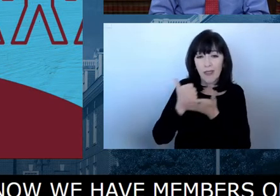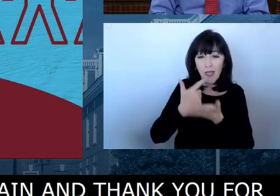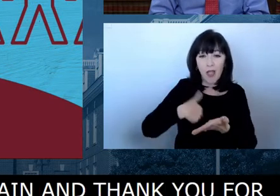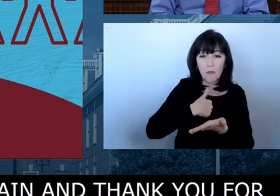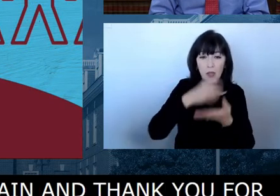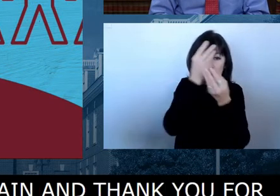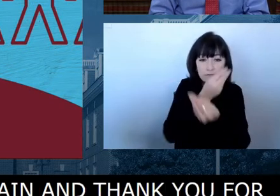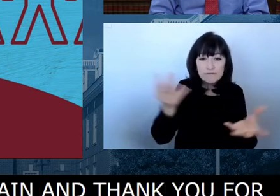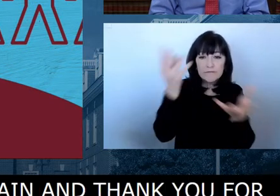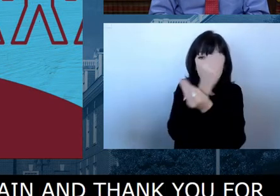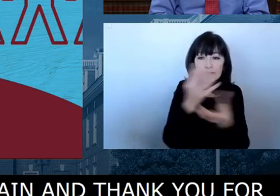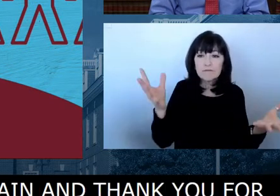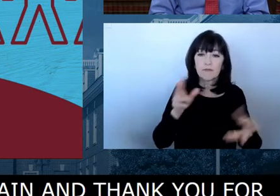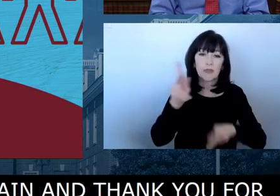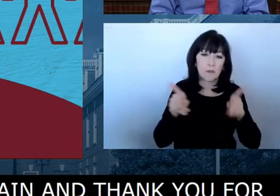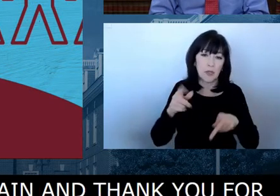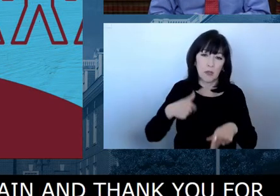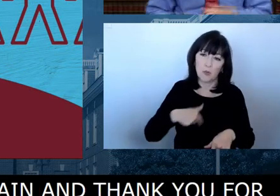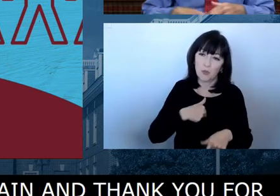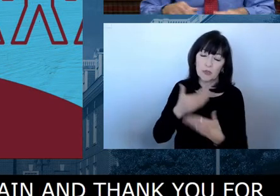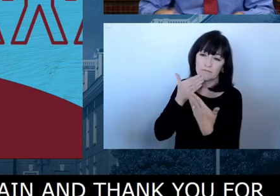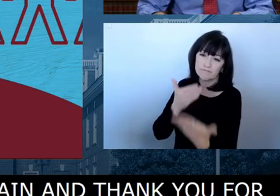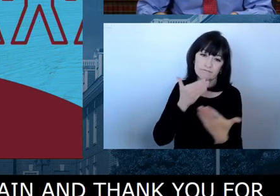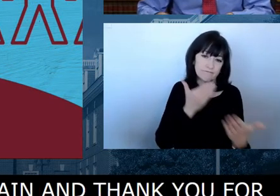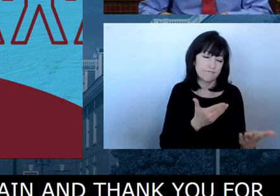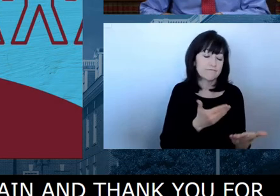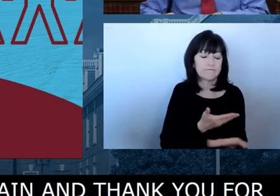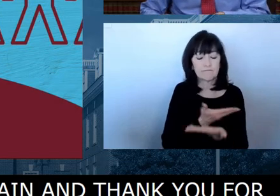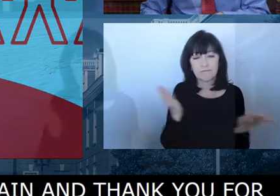this virus. So we appreciate it and we look forward to your questions.